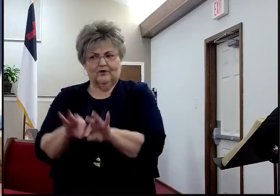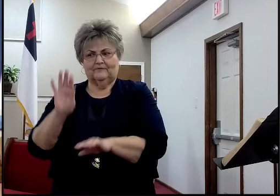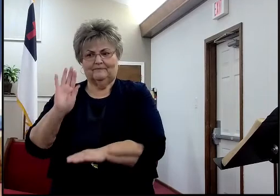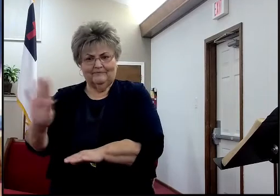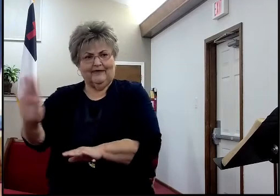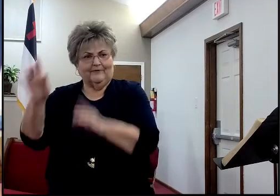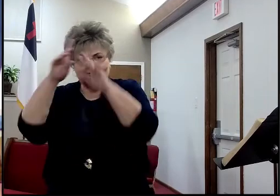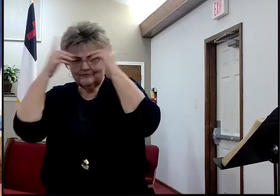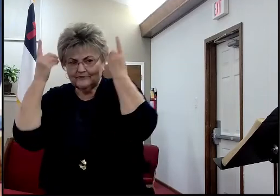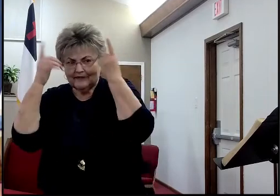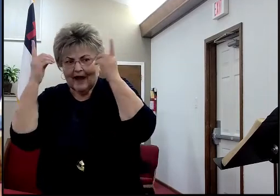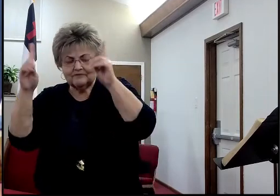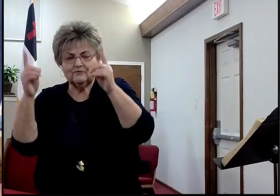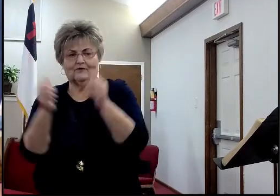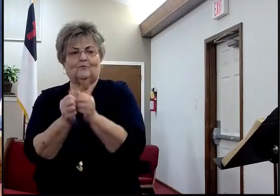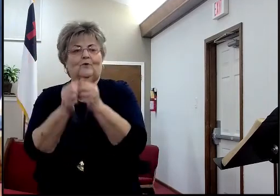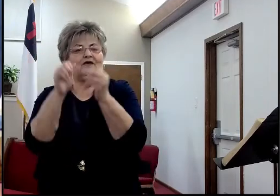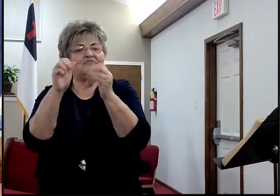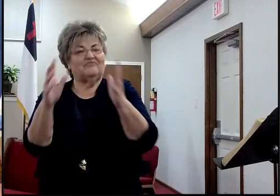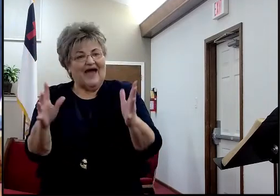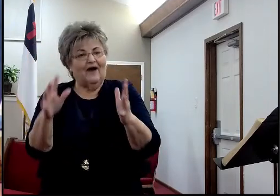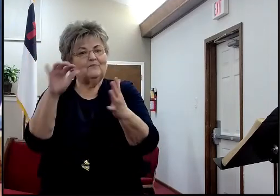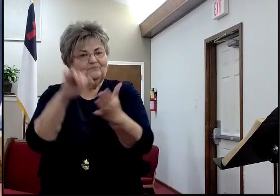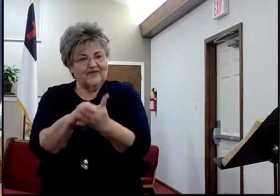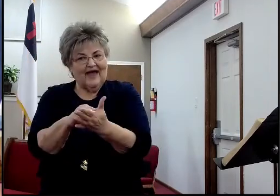crumbles, does that make sense,